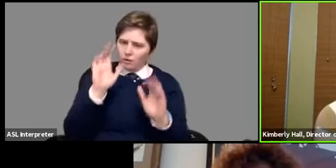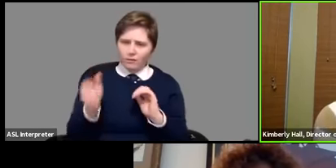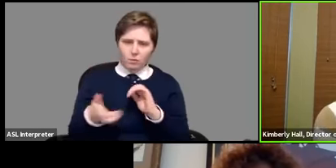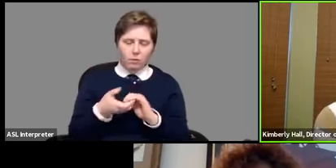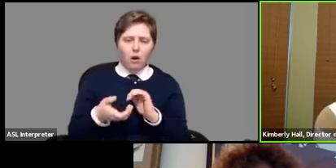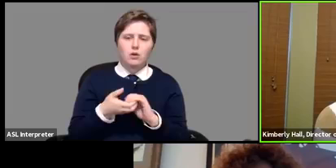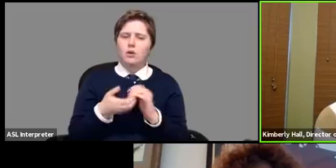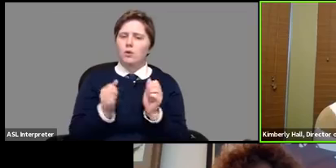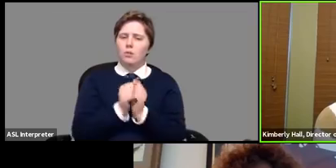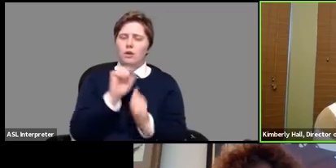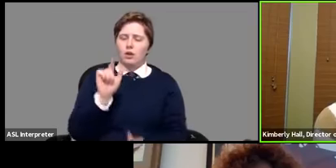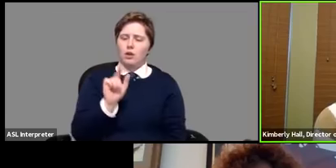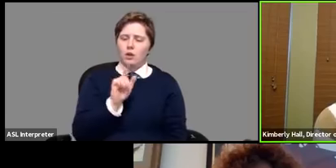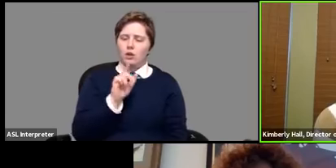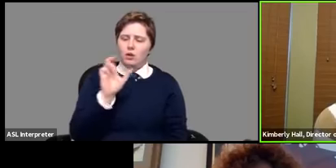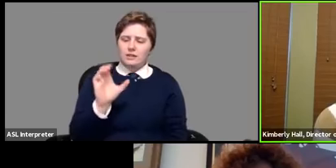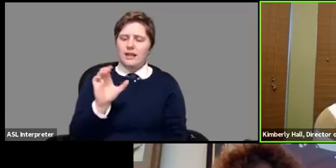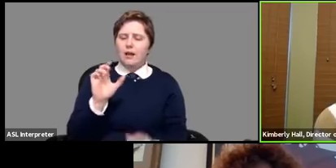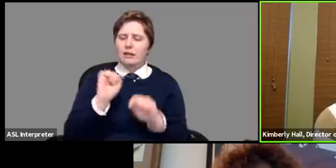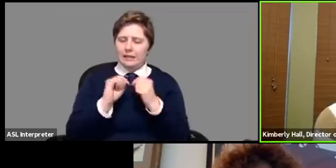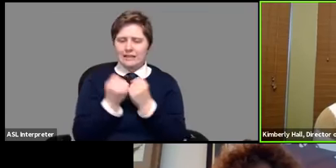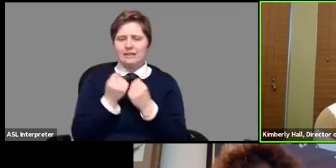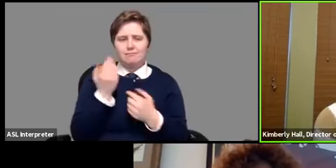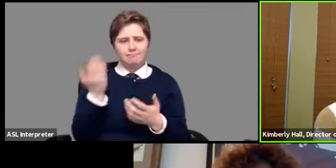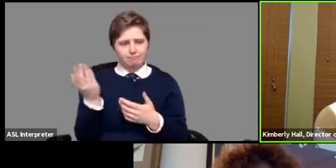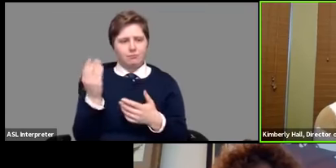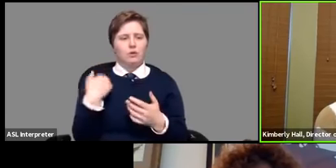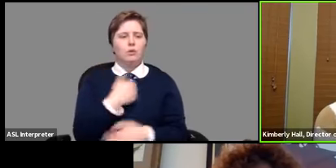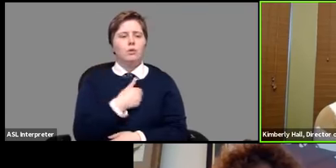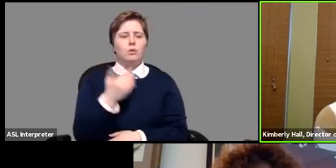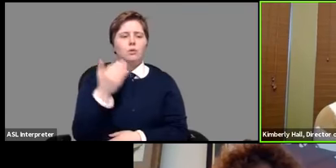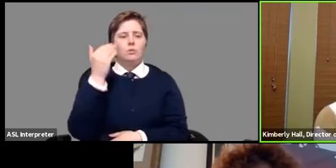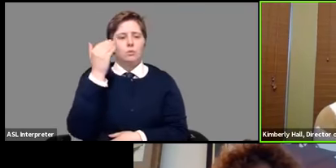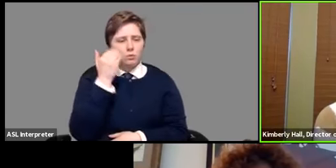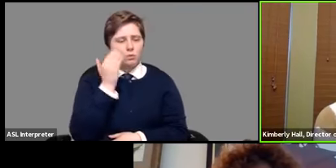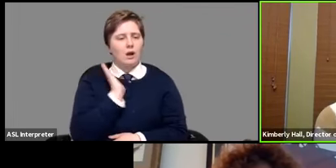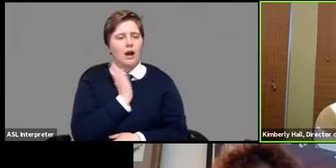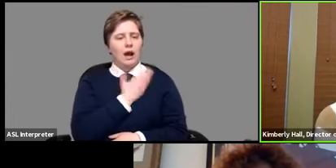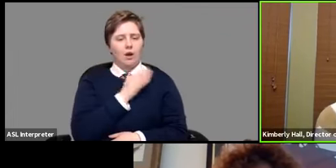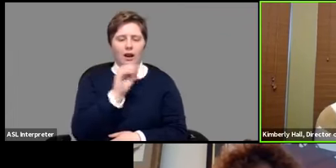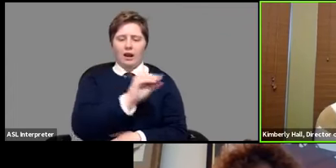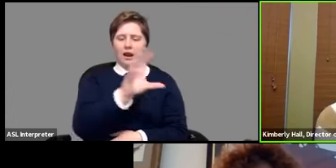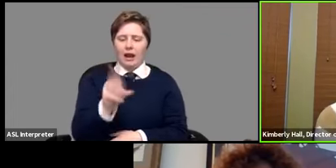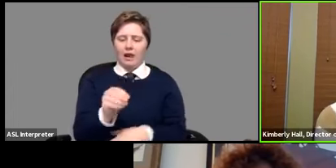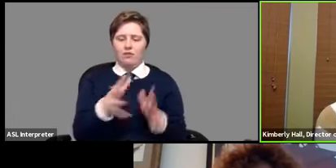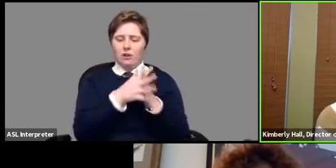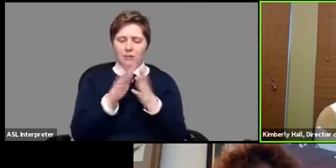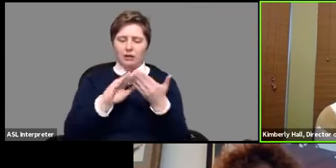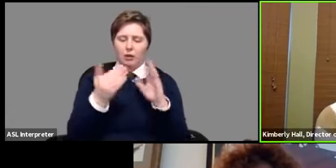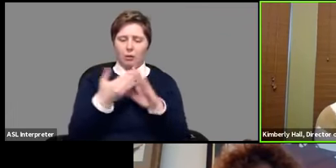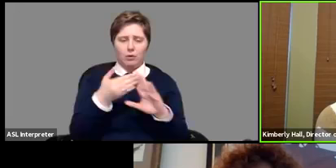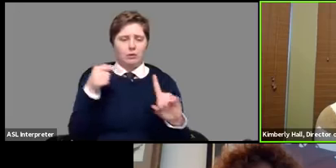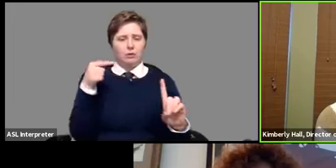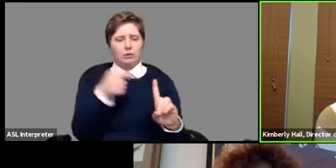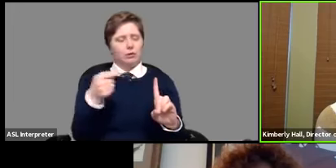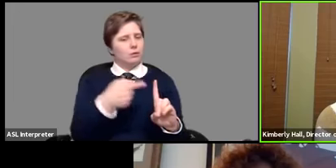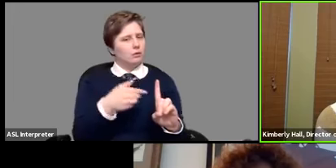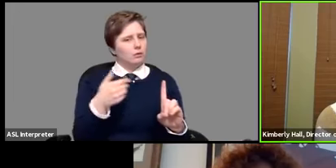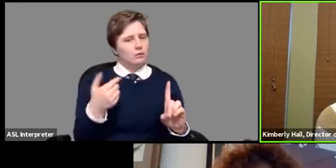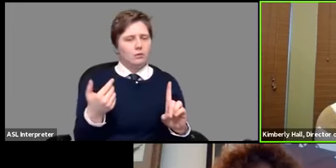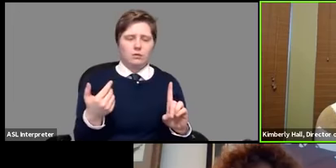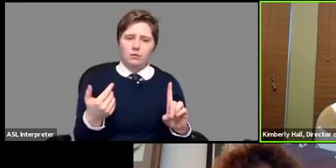county um uh team up there we know that our african-american community is it